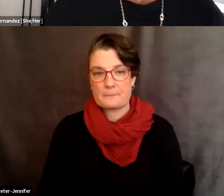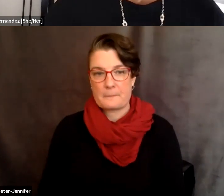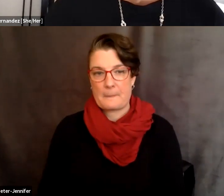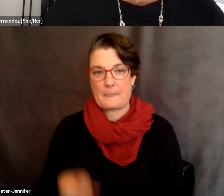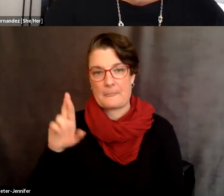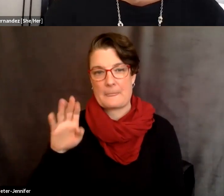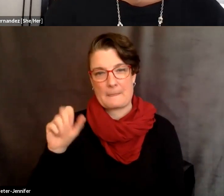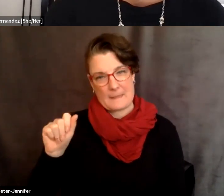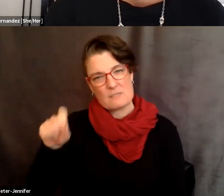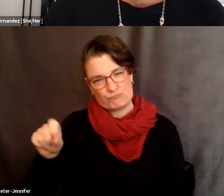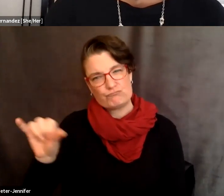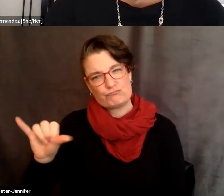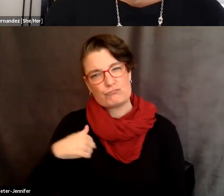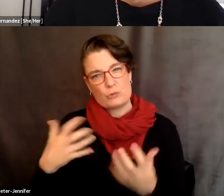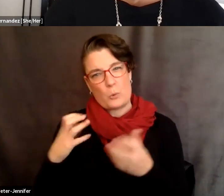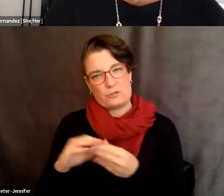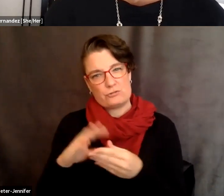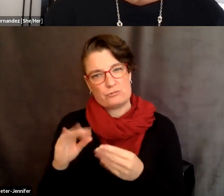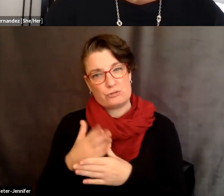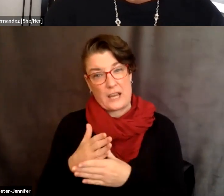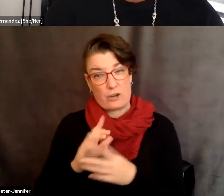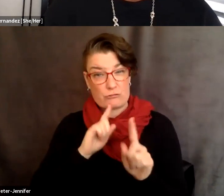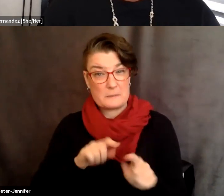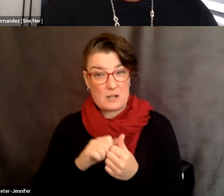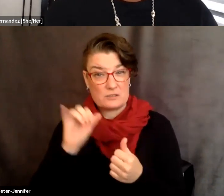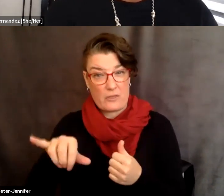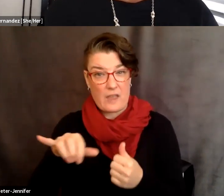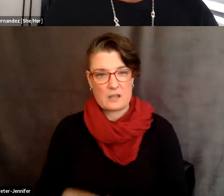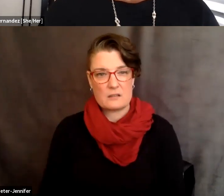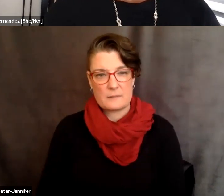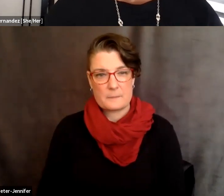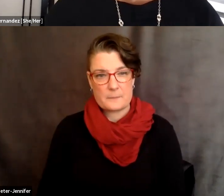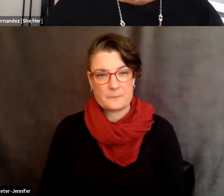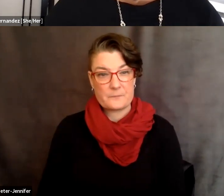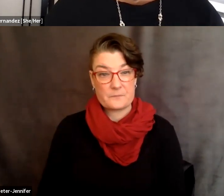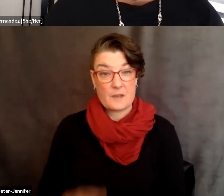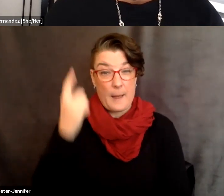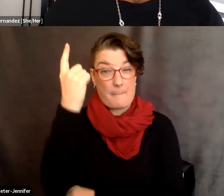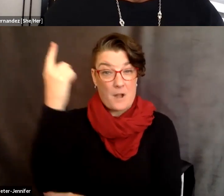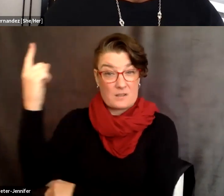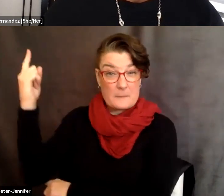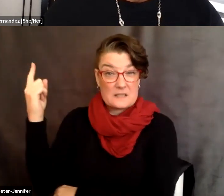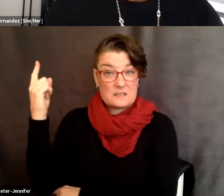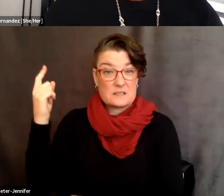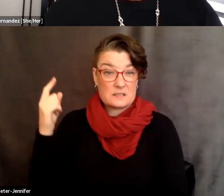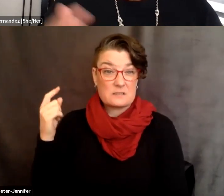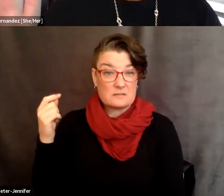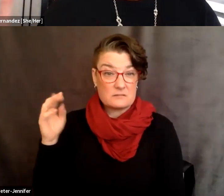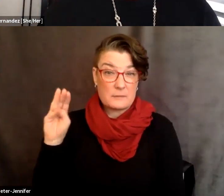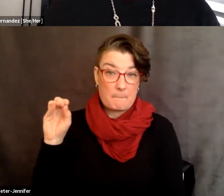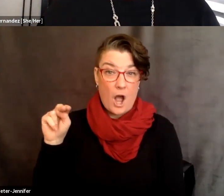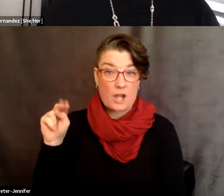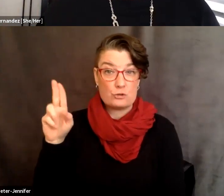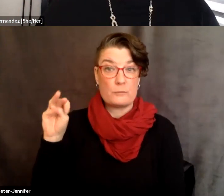and I do want to just share in response to that, that, you know, monuments are, I mean, they are like